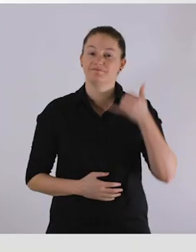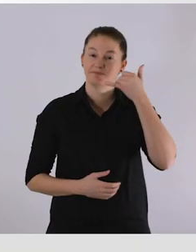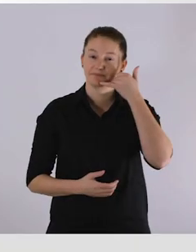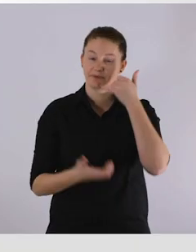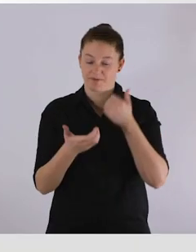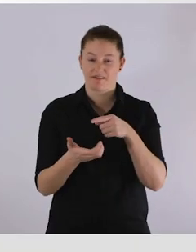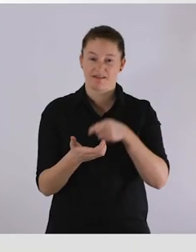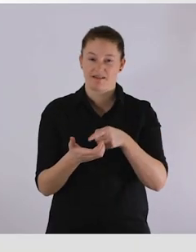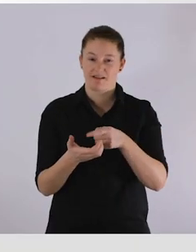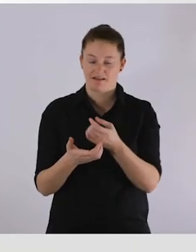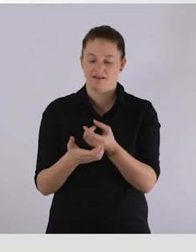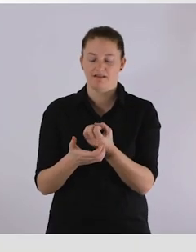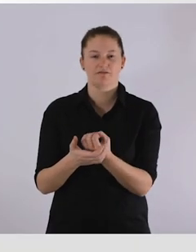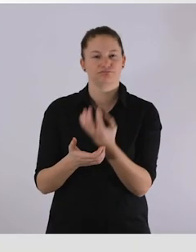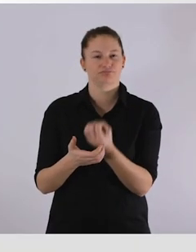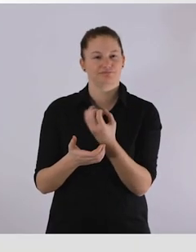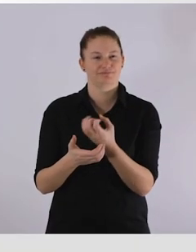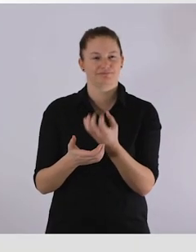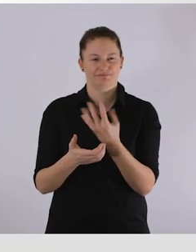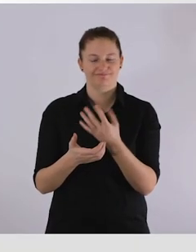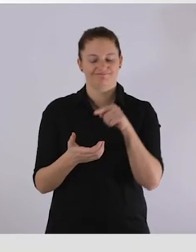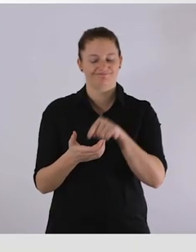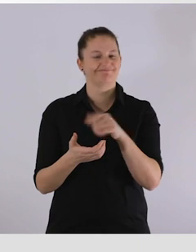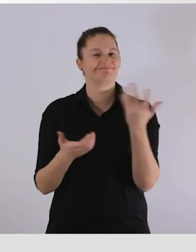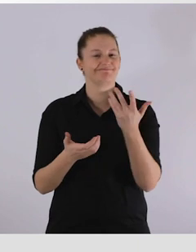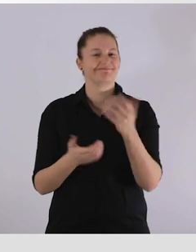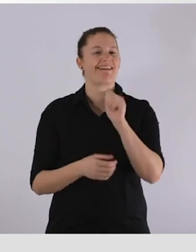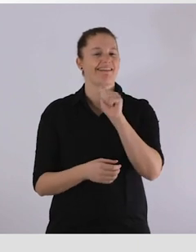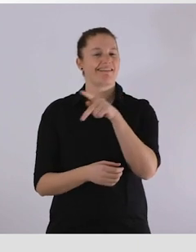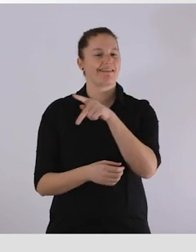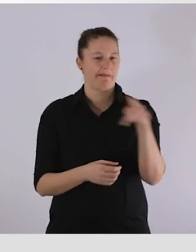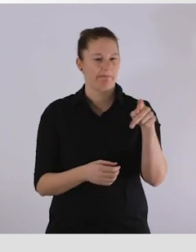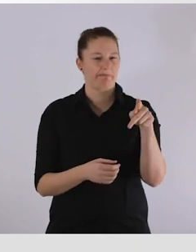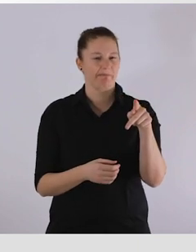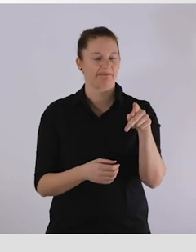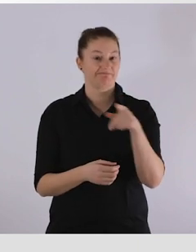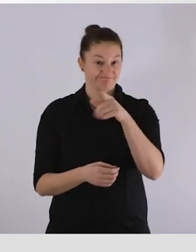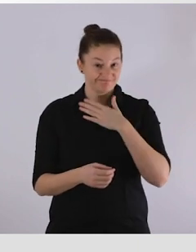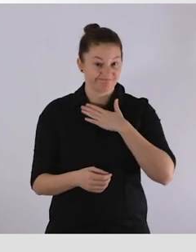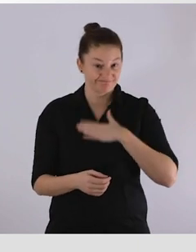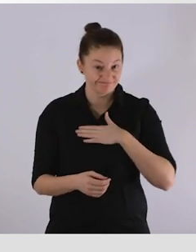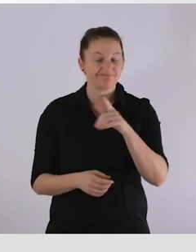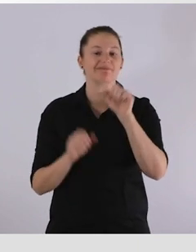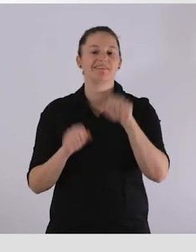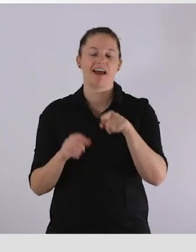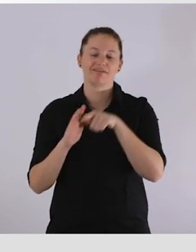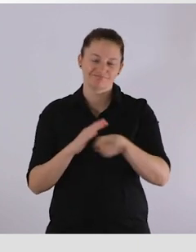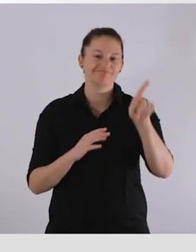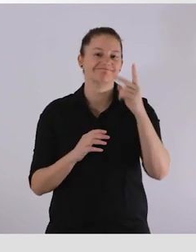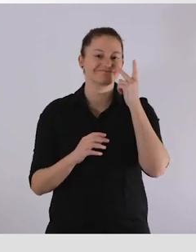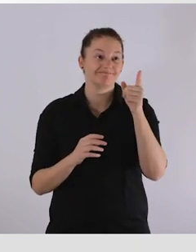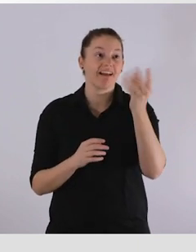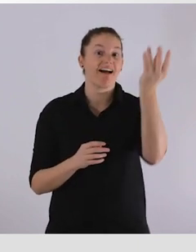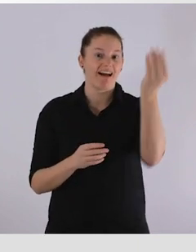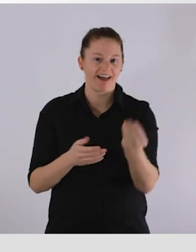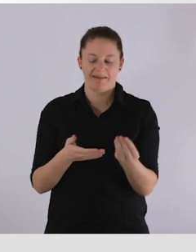Speech codes give information about the agenda and accessible restrooms in an audio format. To use